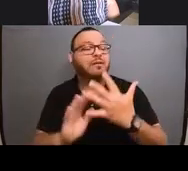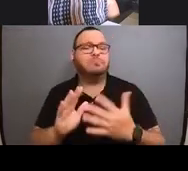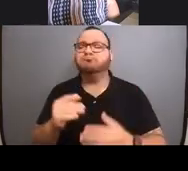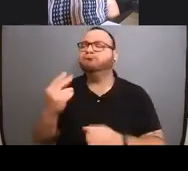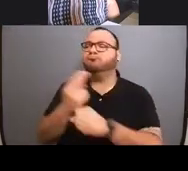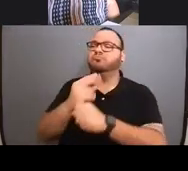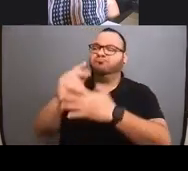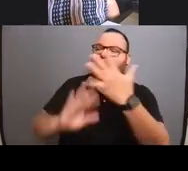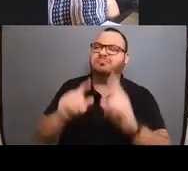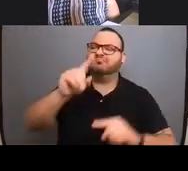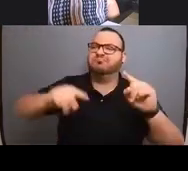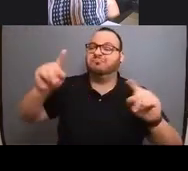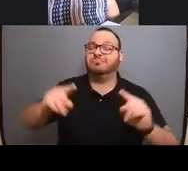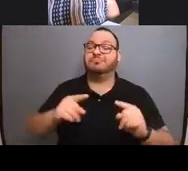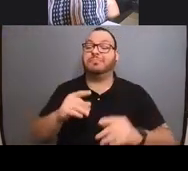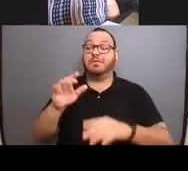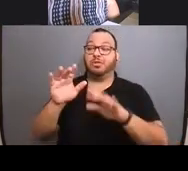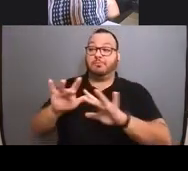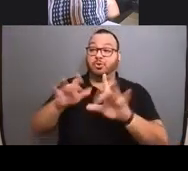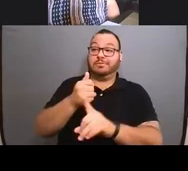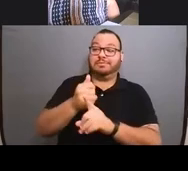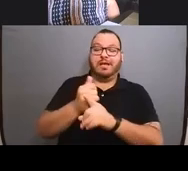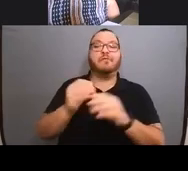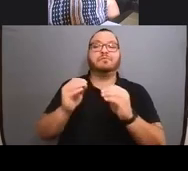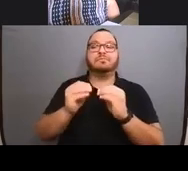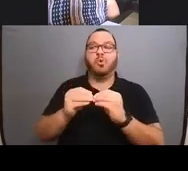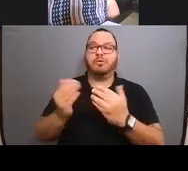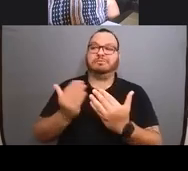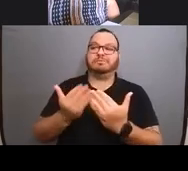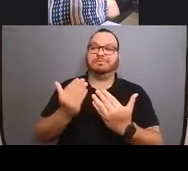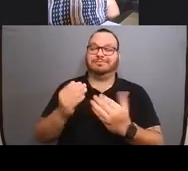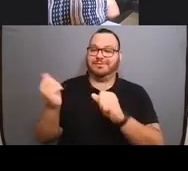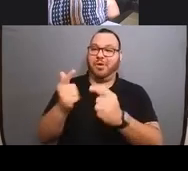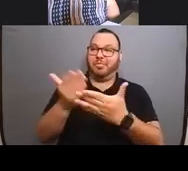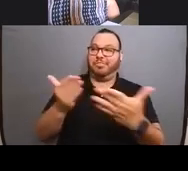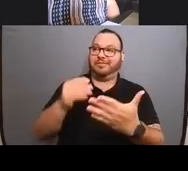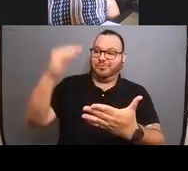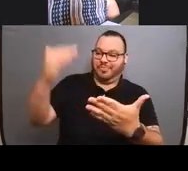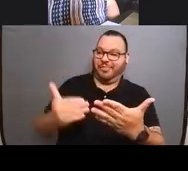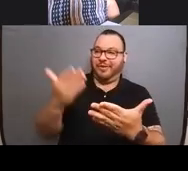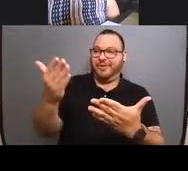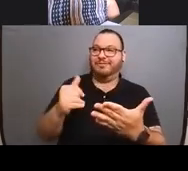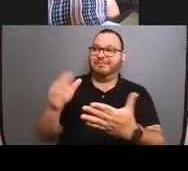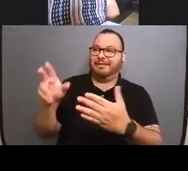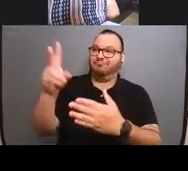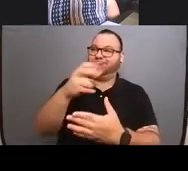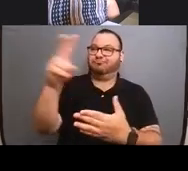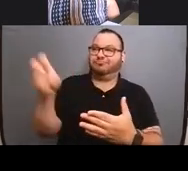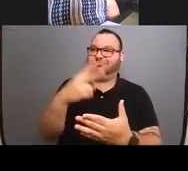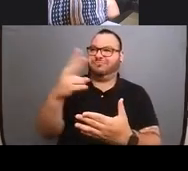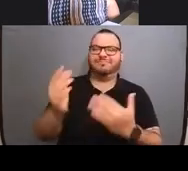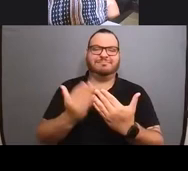the computer is most convenient because all of your materials right there in one tiny little package is nice.